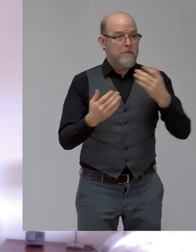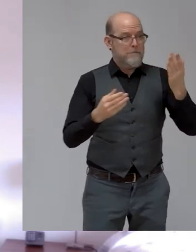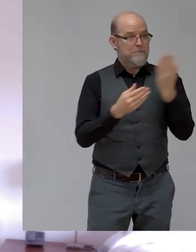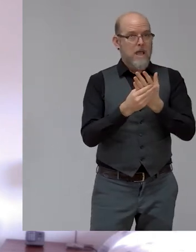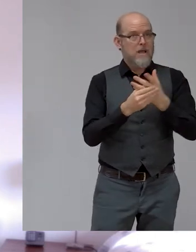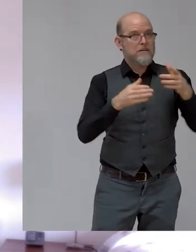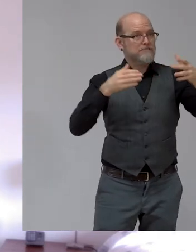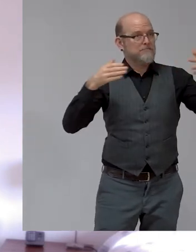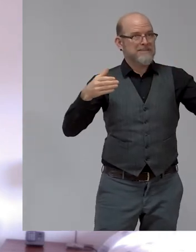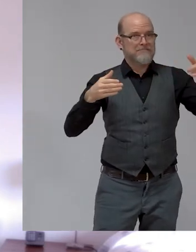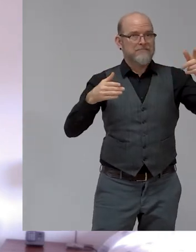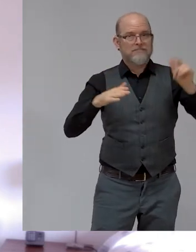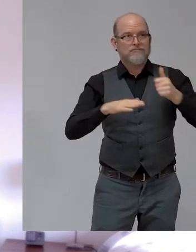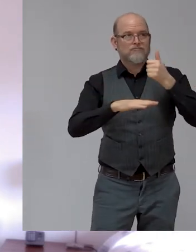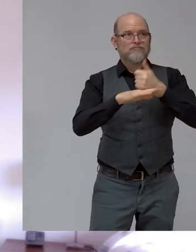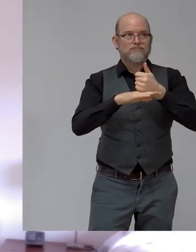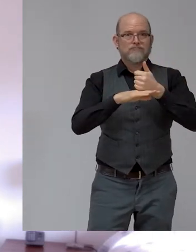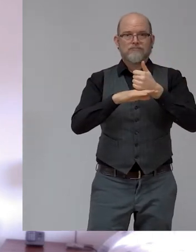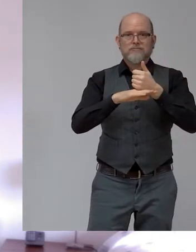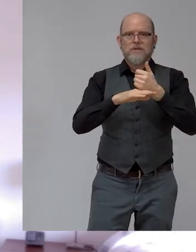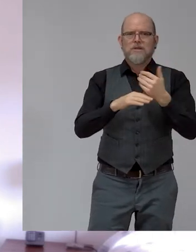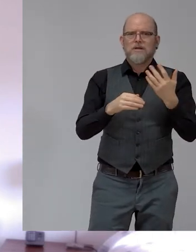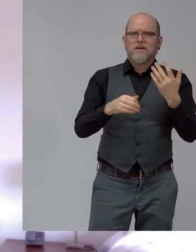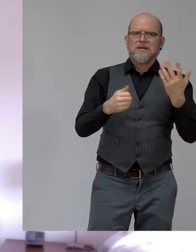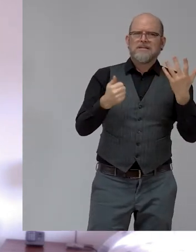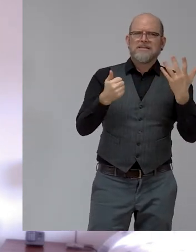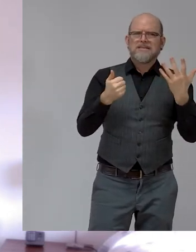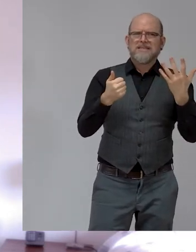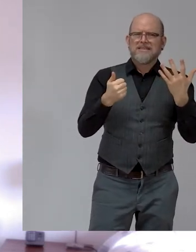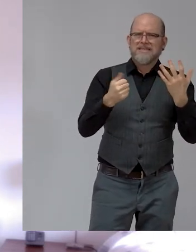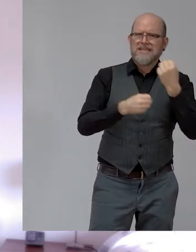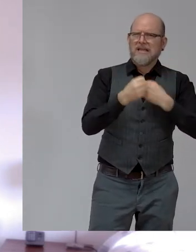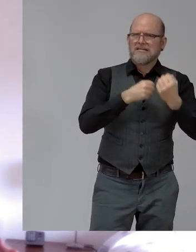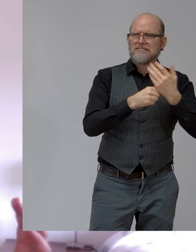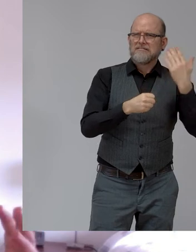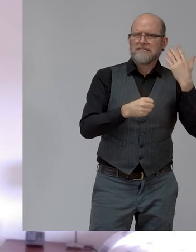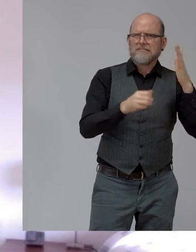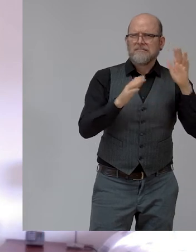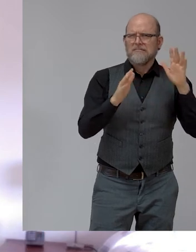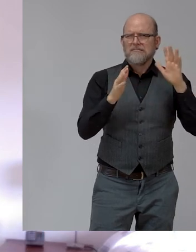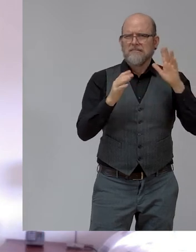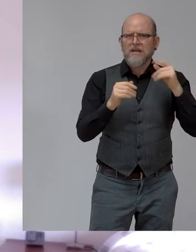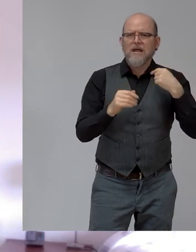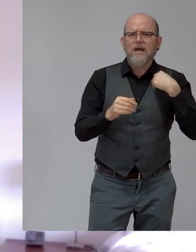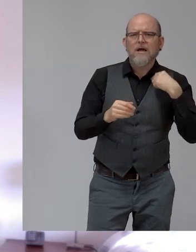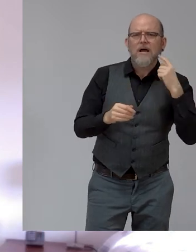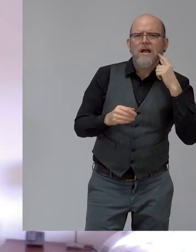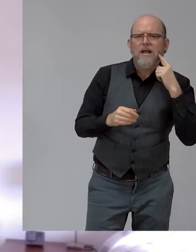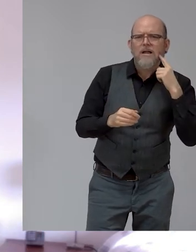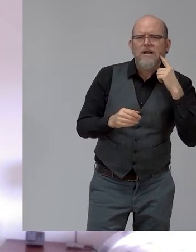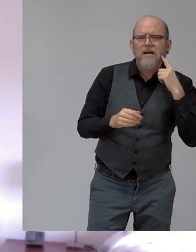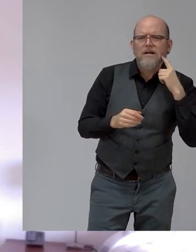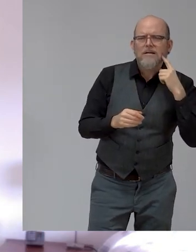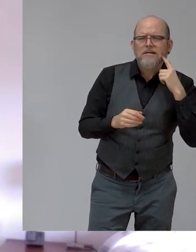And you ask me, rattle off, what was your profit in 1990, 2014, 2015,